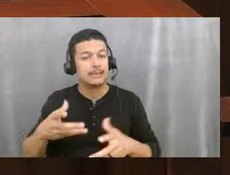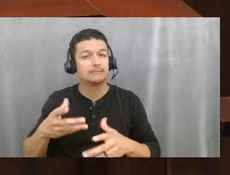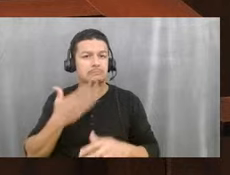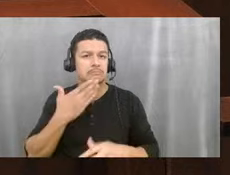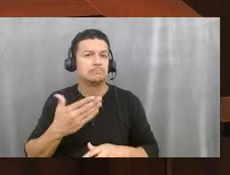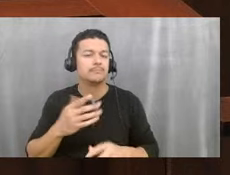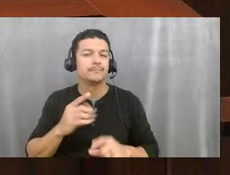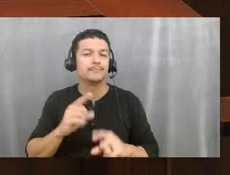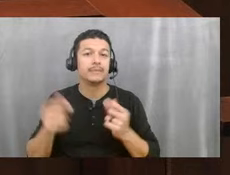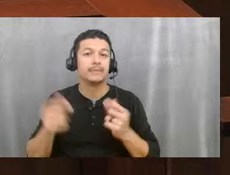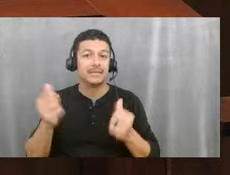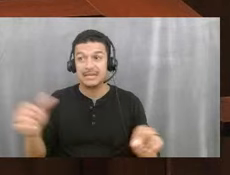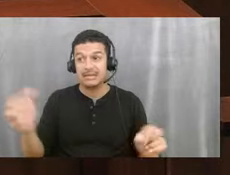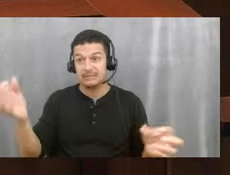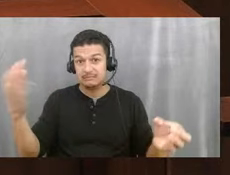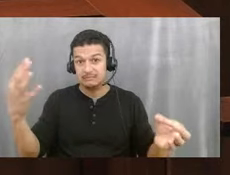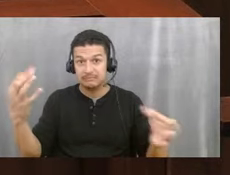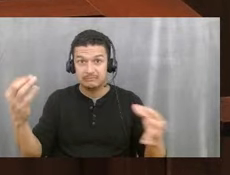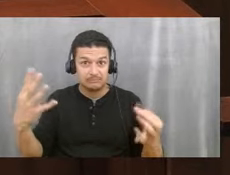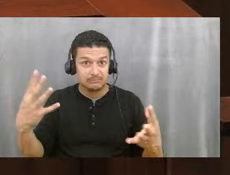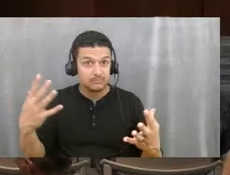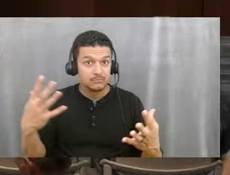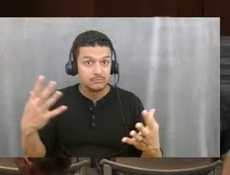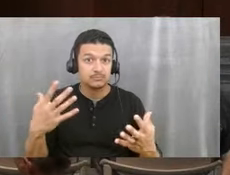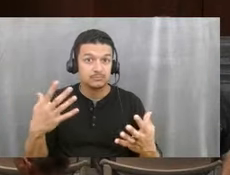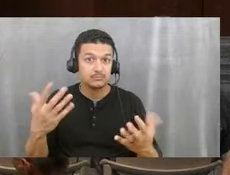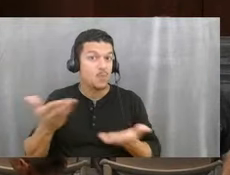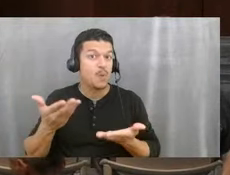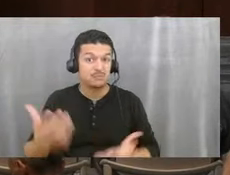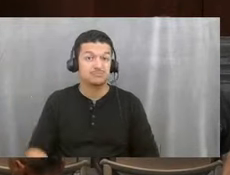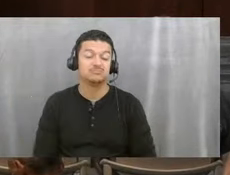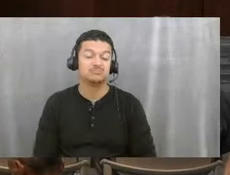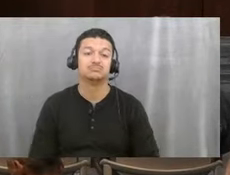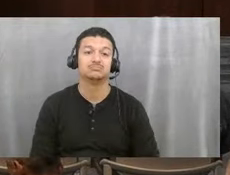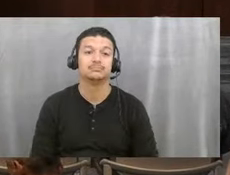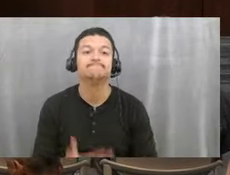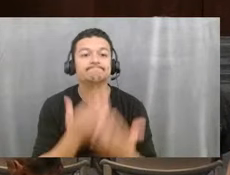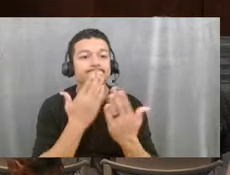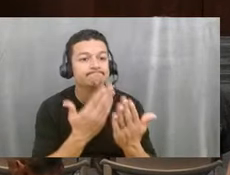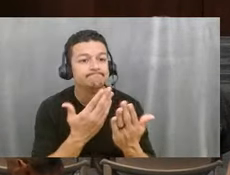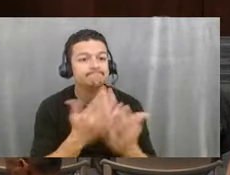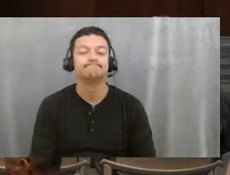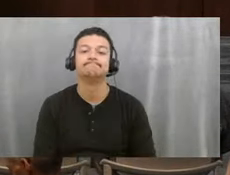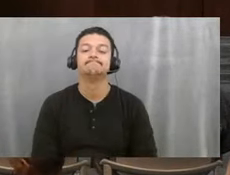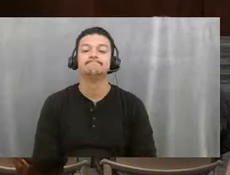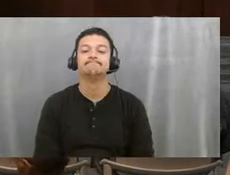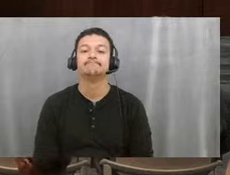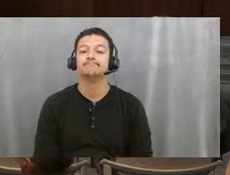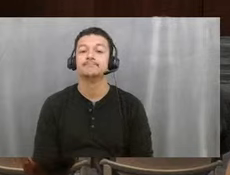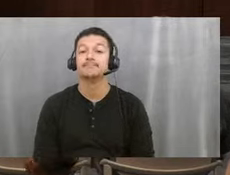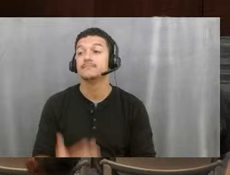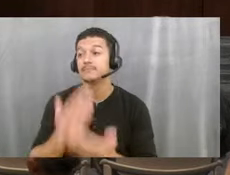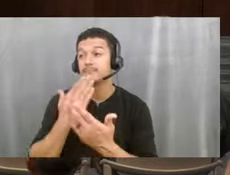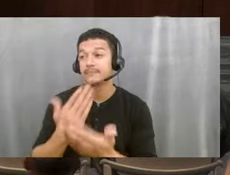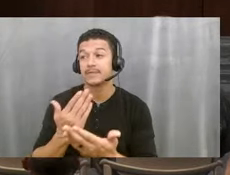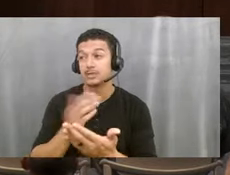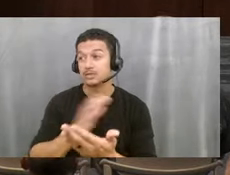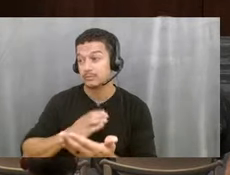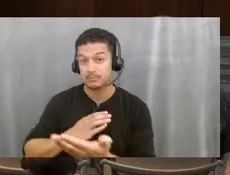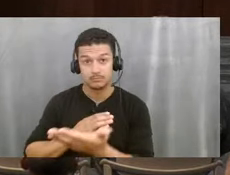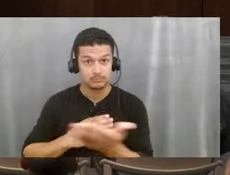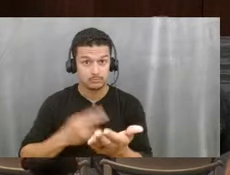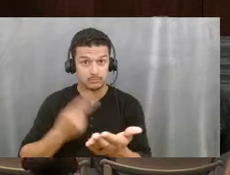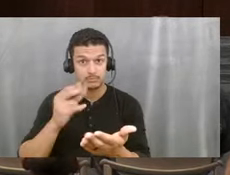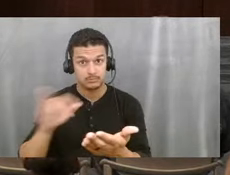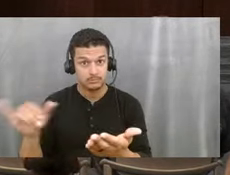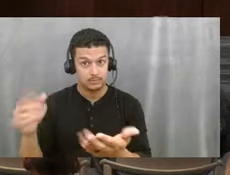input from y'all is very welcome. Thank you. Thank you, Commissioner. Commissioner Hay, did you have any questions?